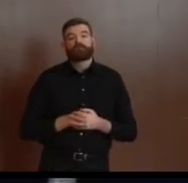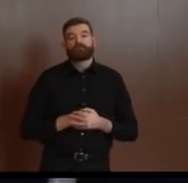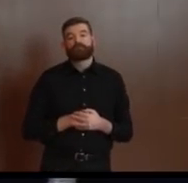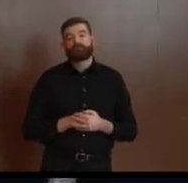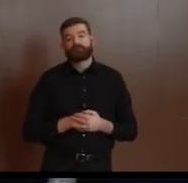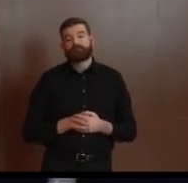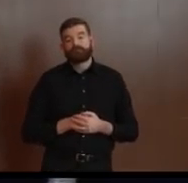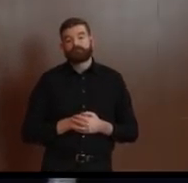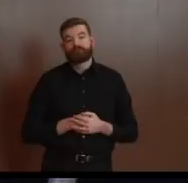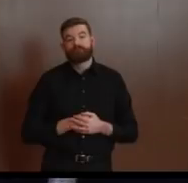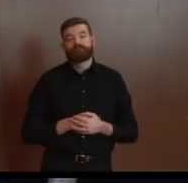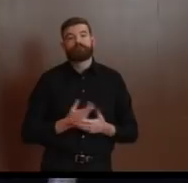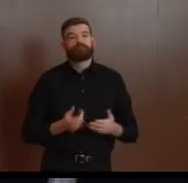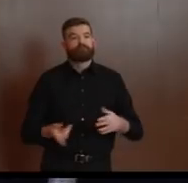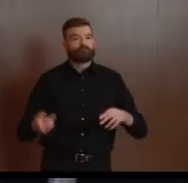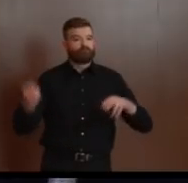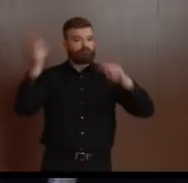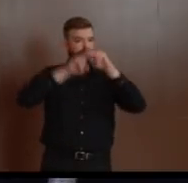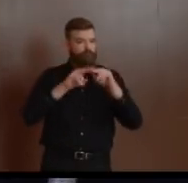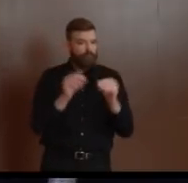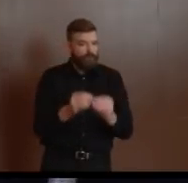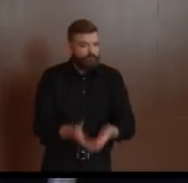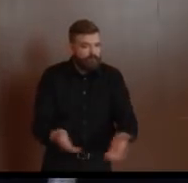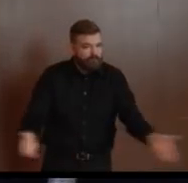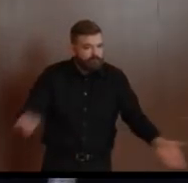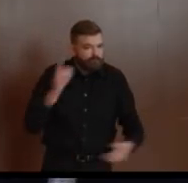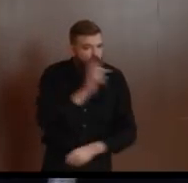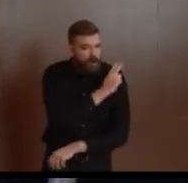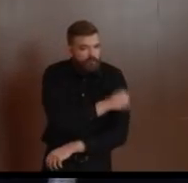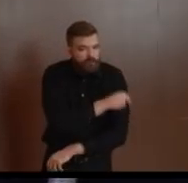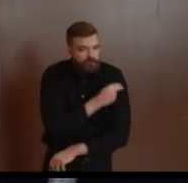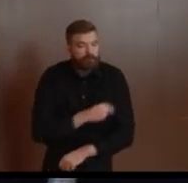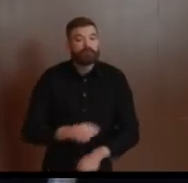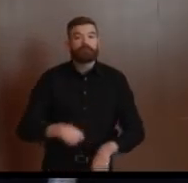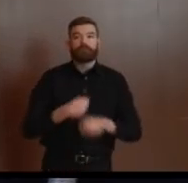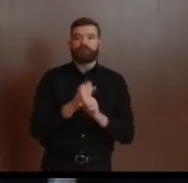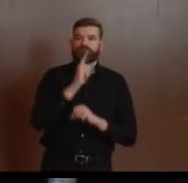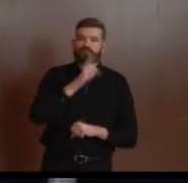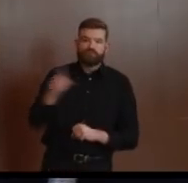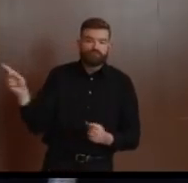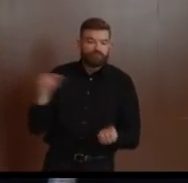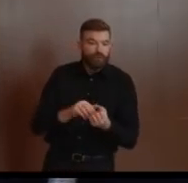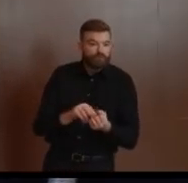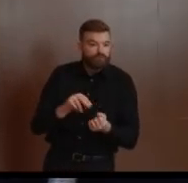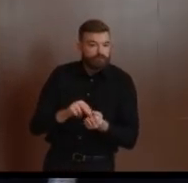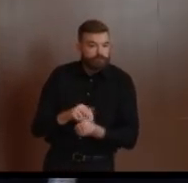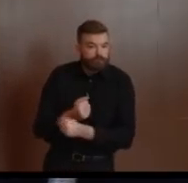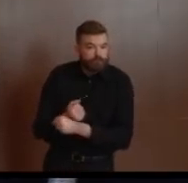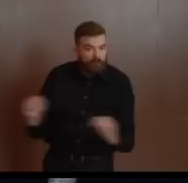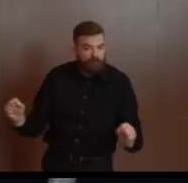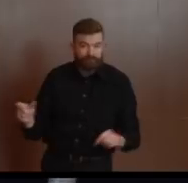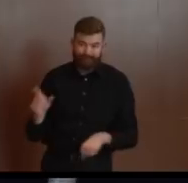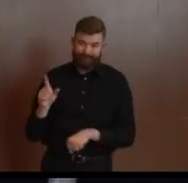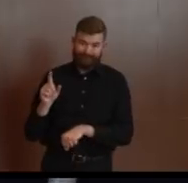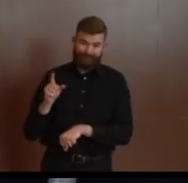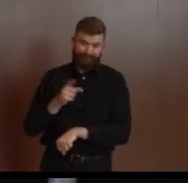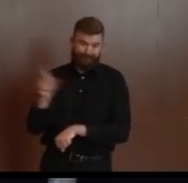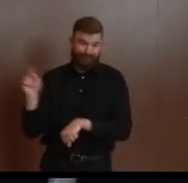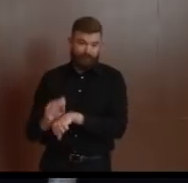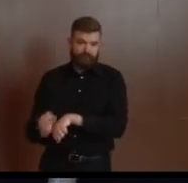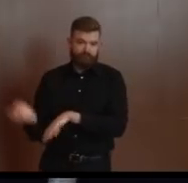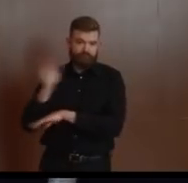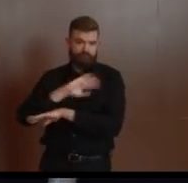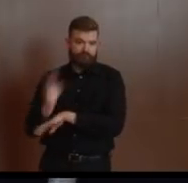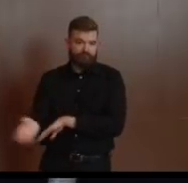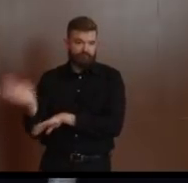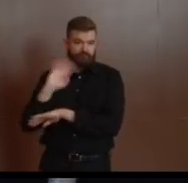definitely our top priorities. We are working around the clock to secure those resources. We know the pressure on the